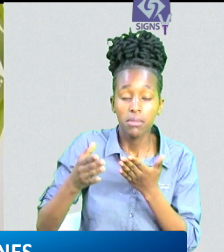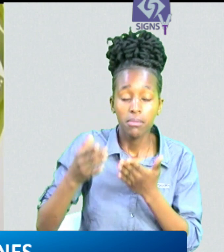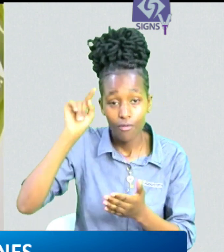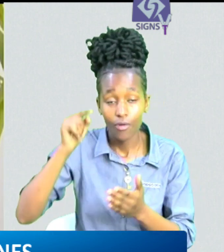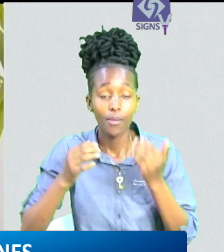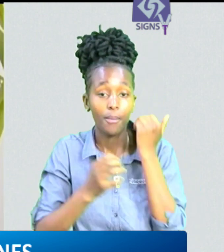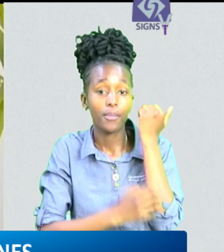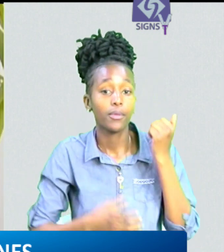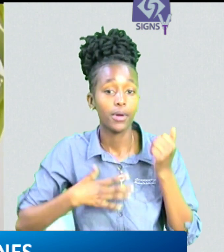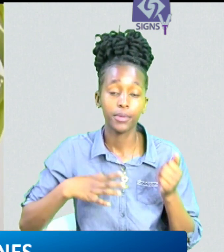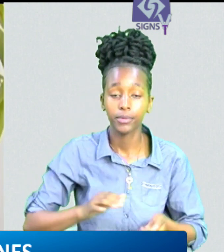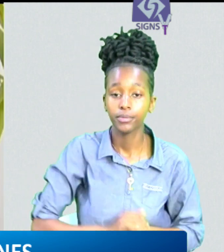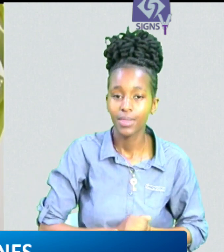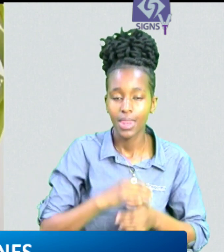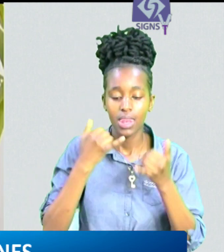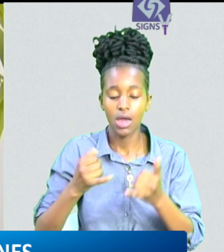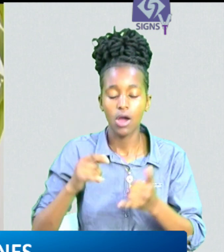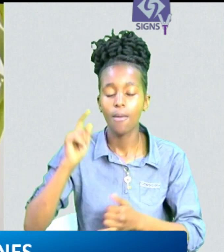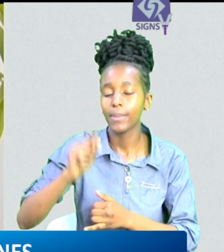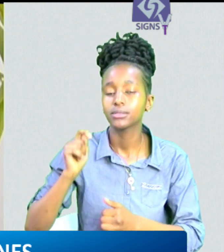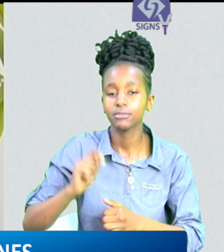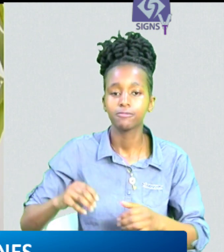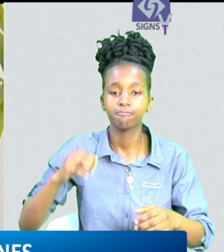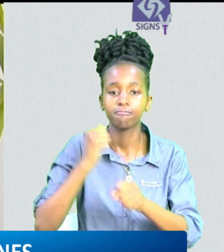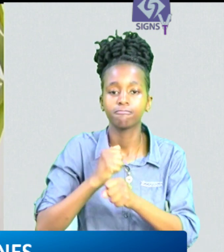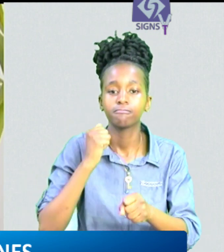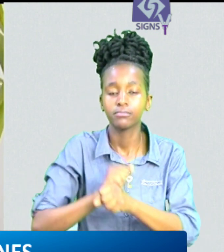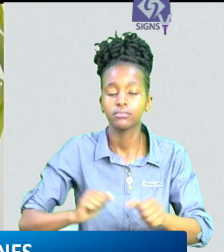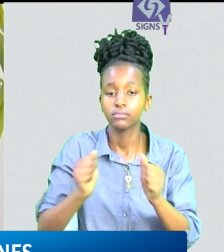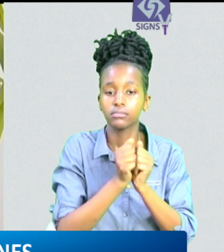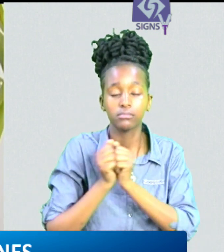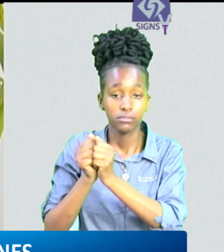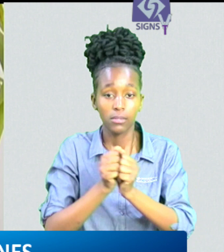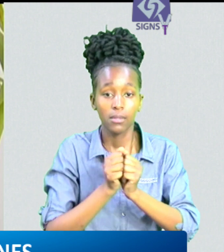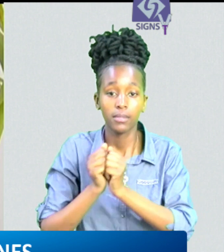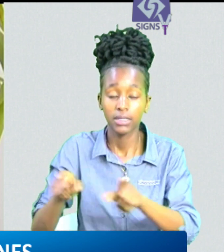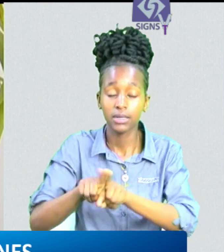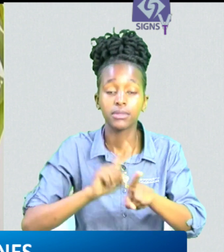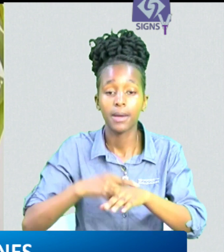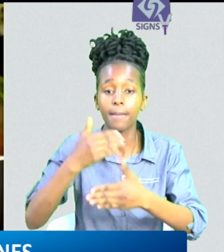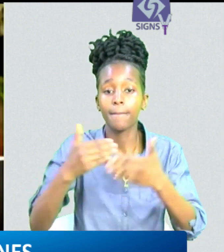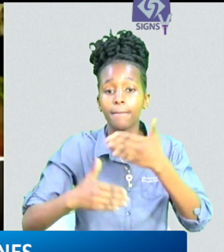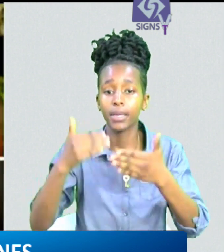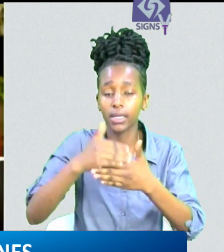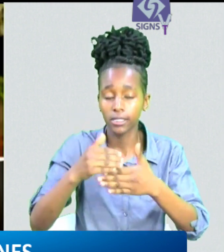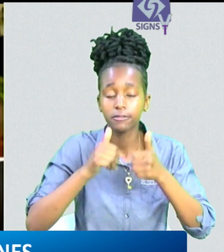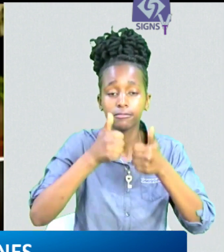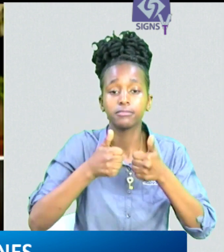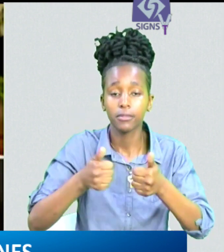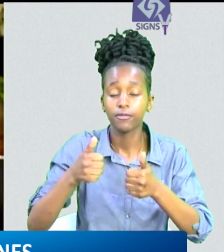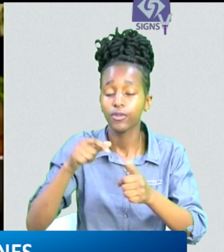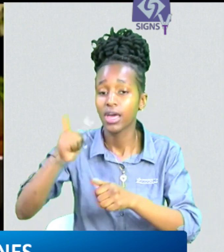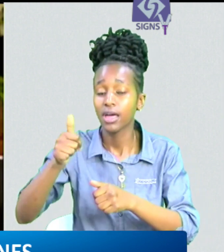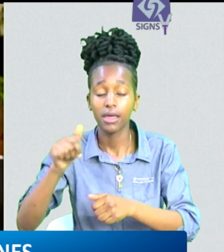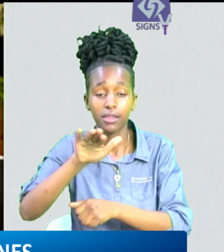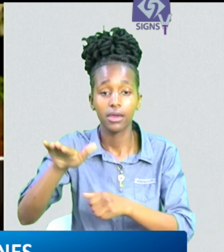neighborhoods it is time to join forces to scale up our efforts and build resilience for the most vulnerable urban